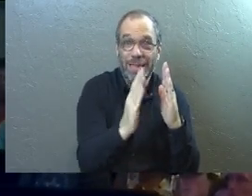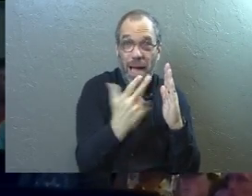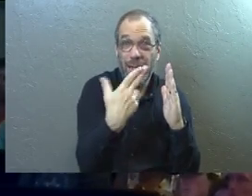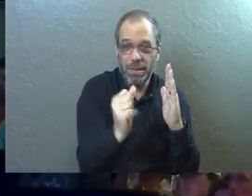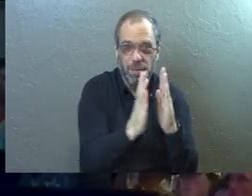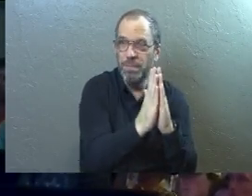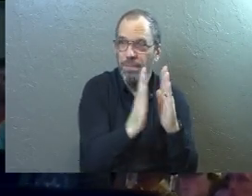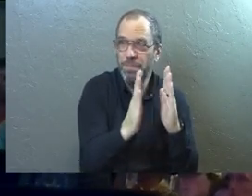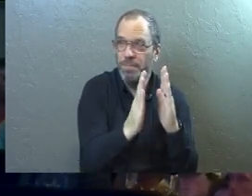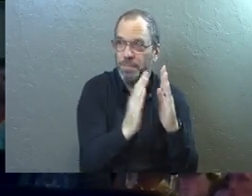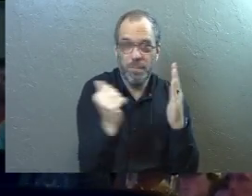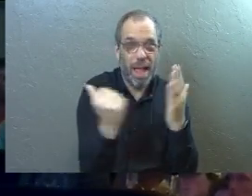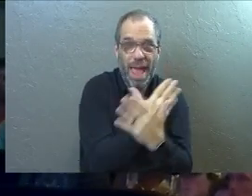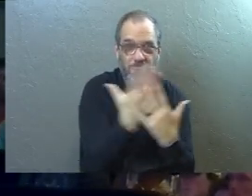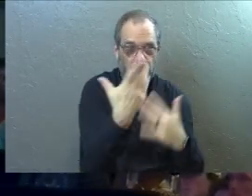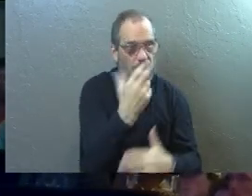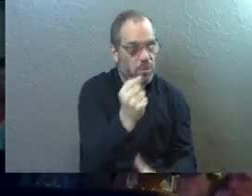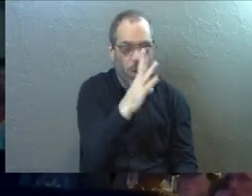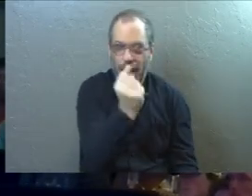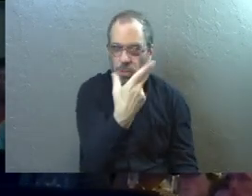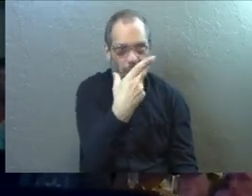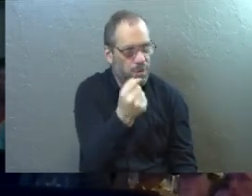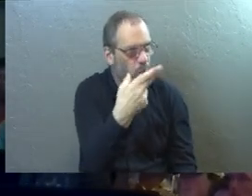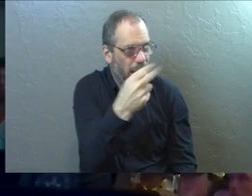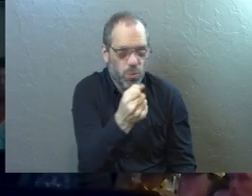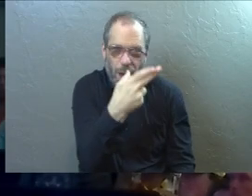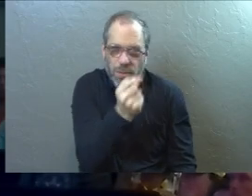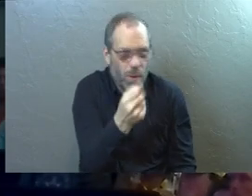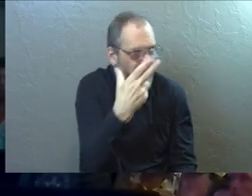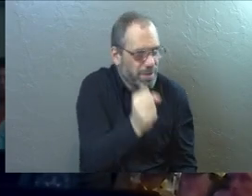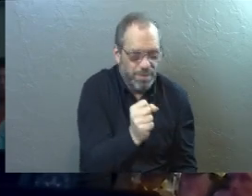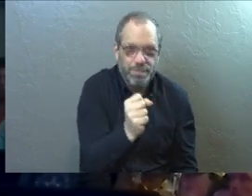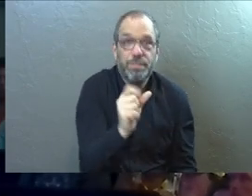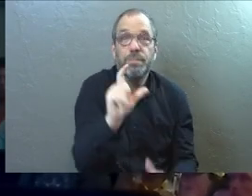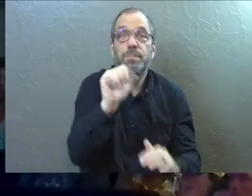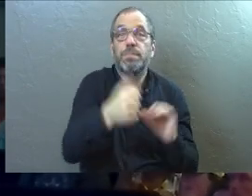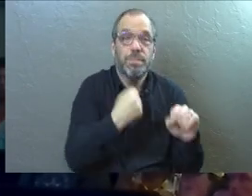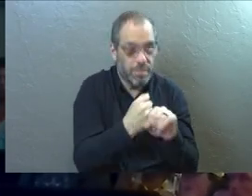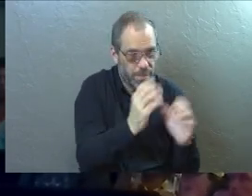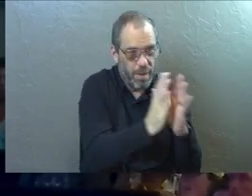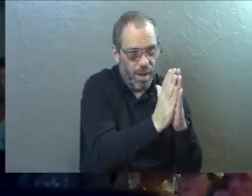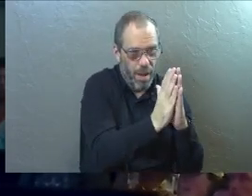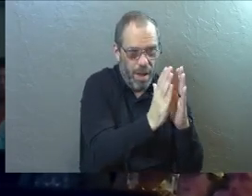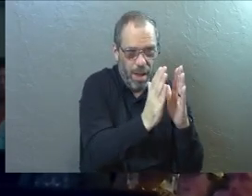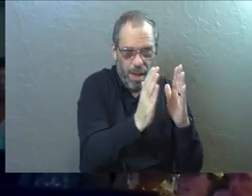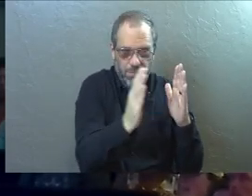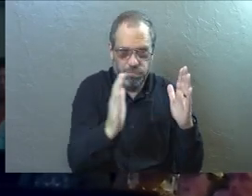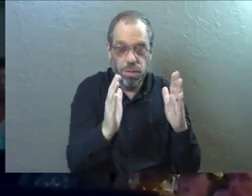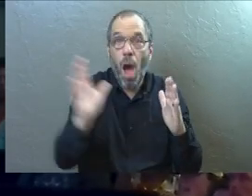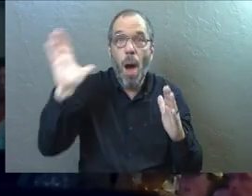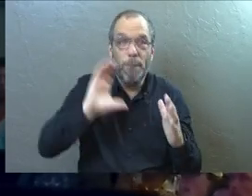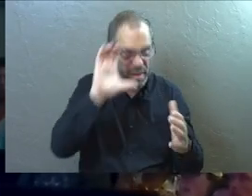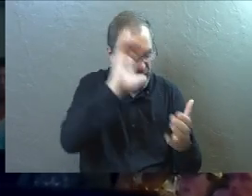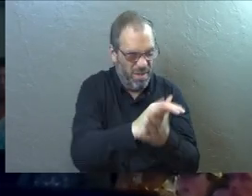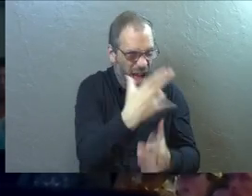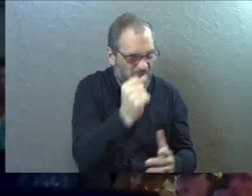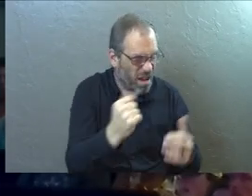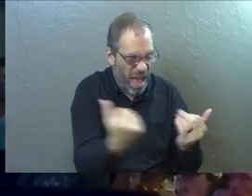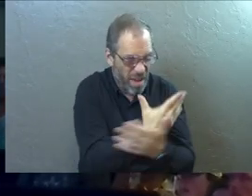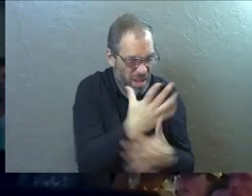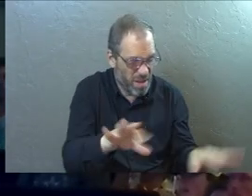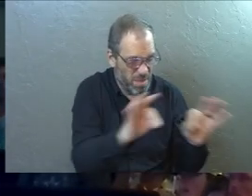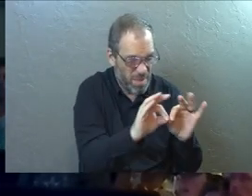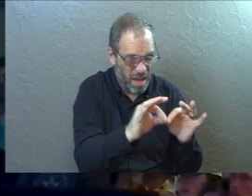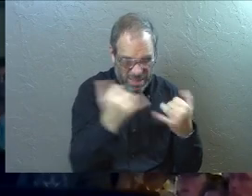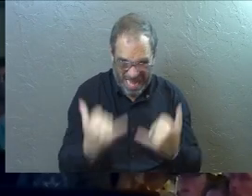while you're in high school, man, everything's high school. 10 years later, we can't believe we used to believe that because everything